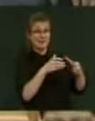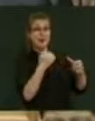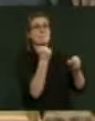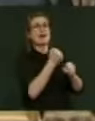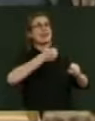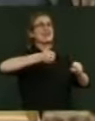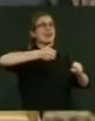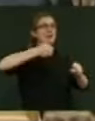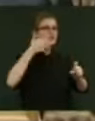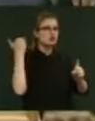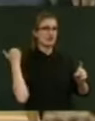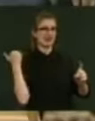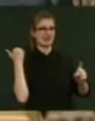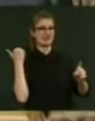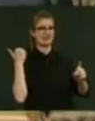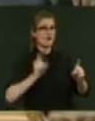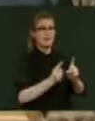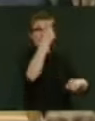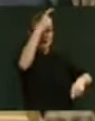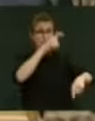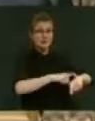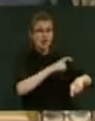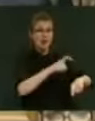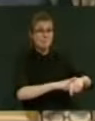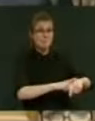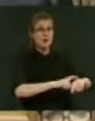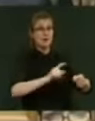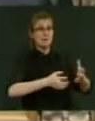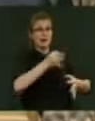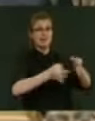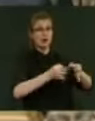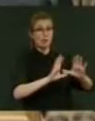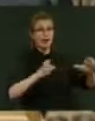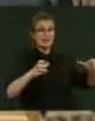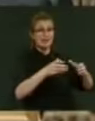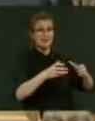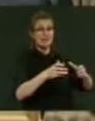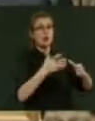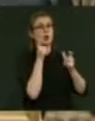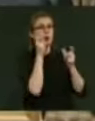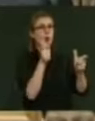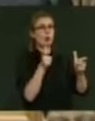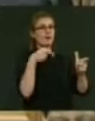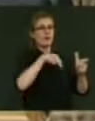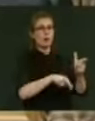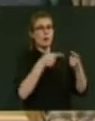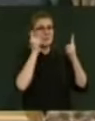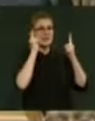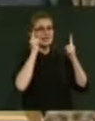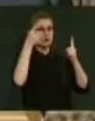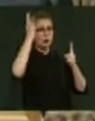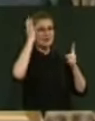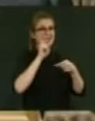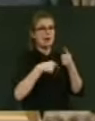political party in this country to call for a Ministerial Committee on Poverty. It brought into sharp